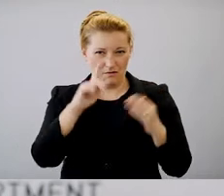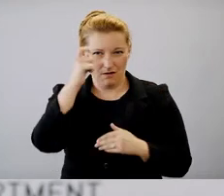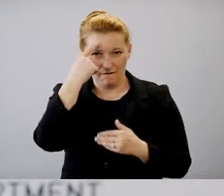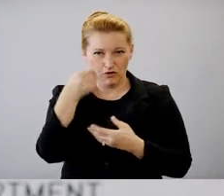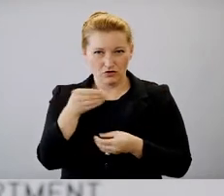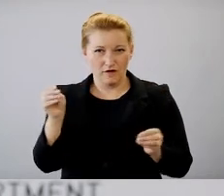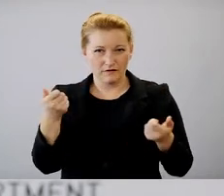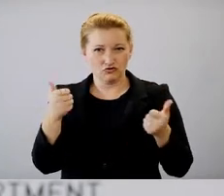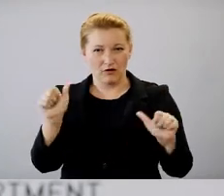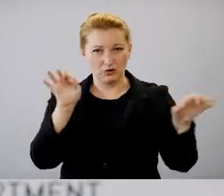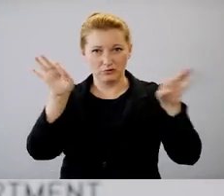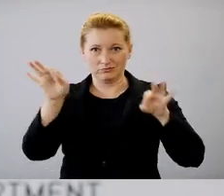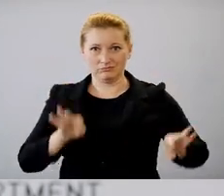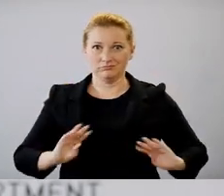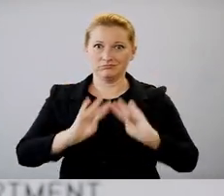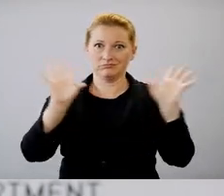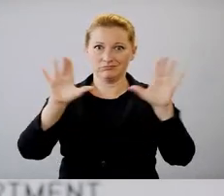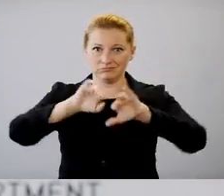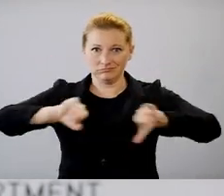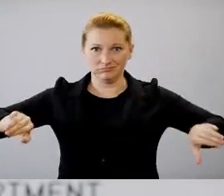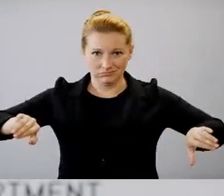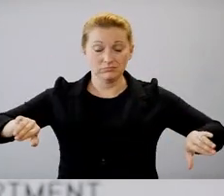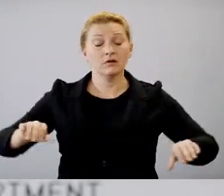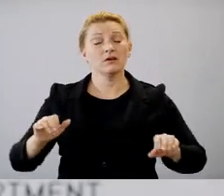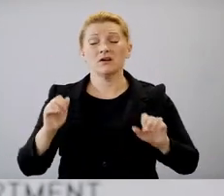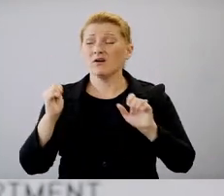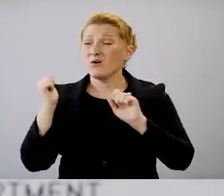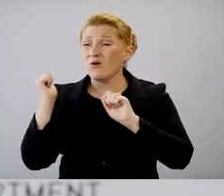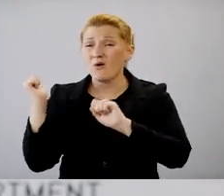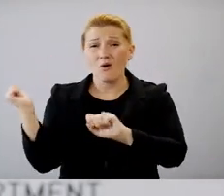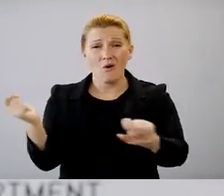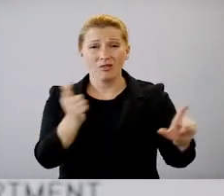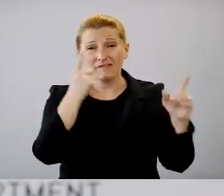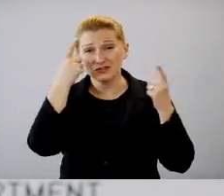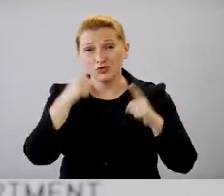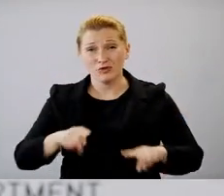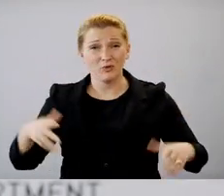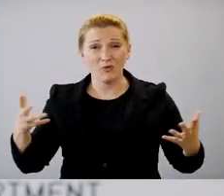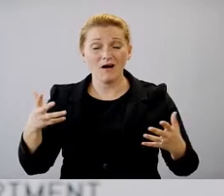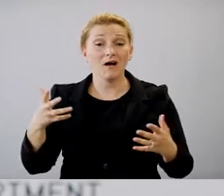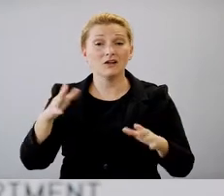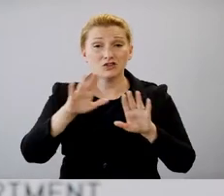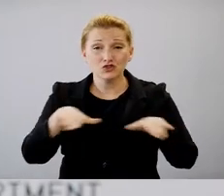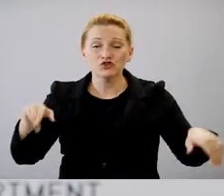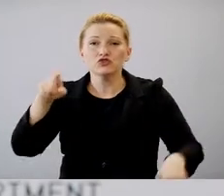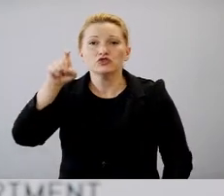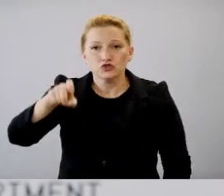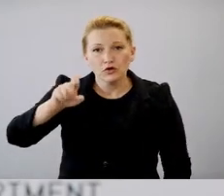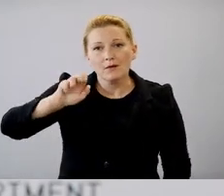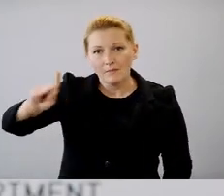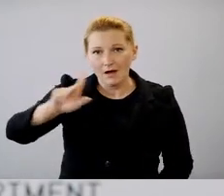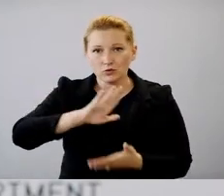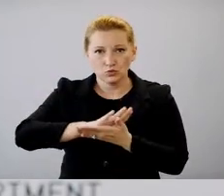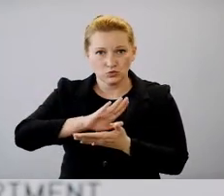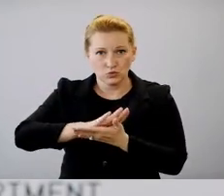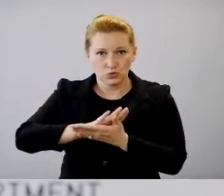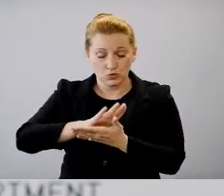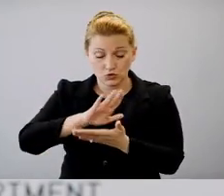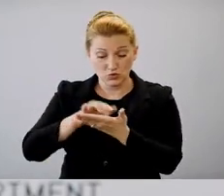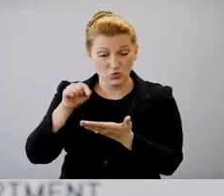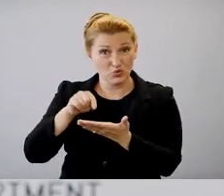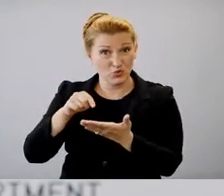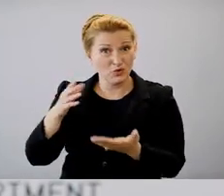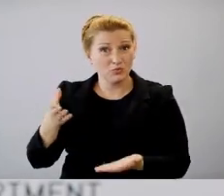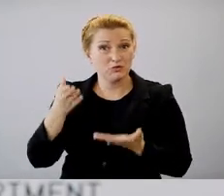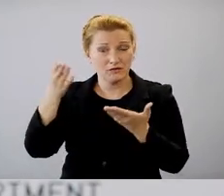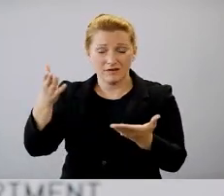to convey. All of us believe that the best place for our children is in school. School offers a lot of benefits. Um,